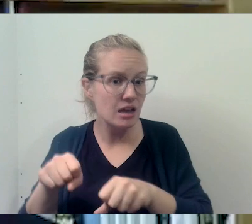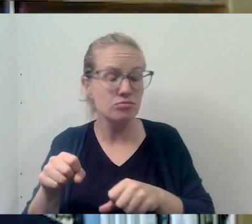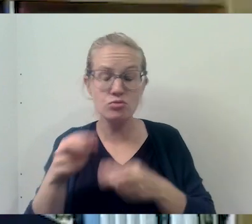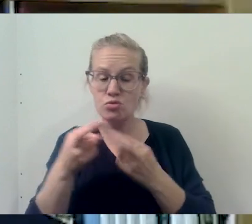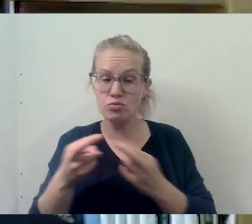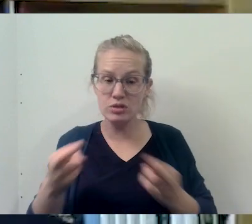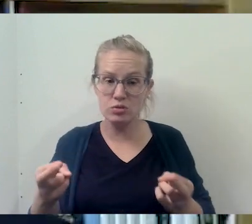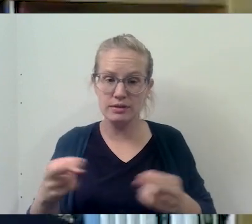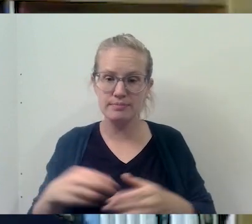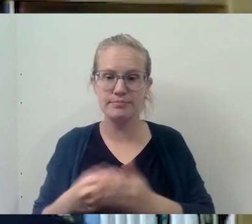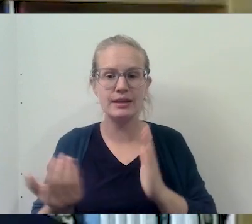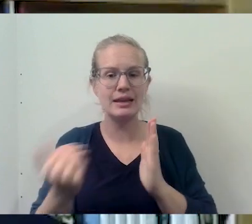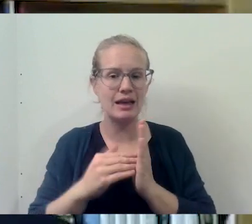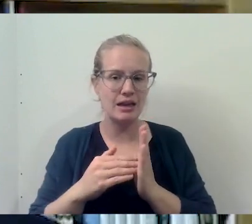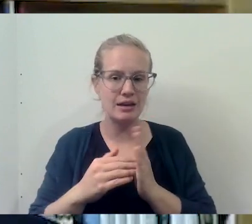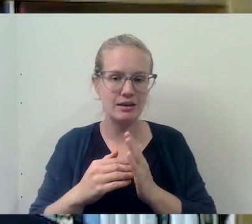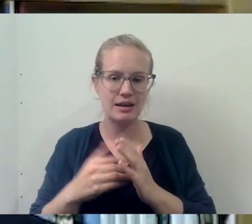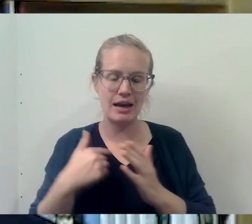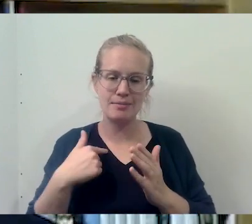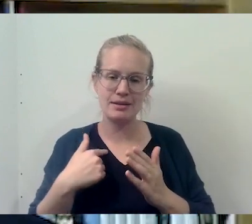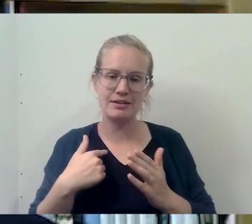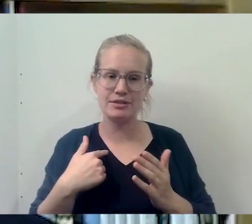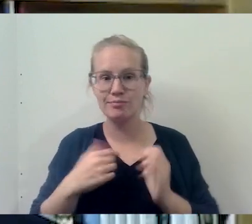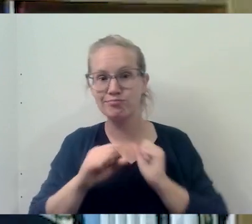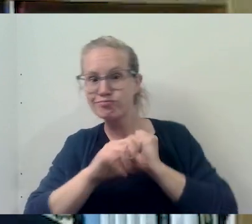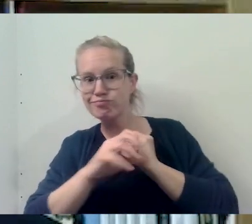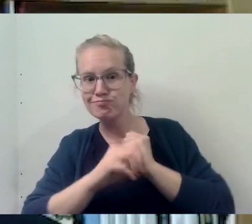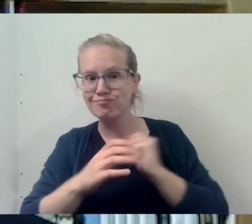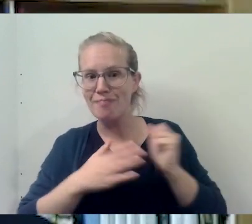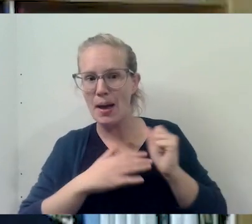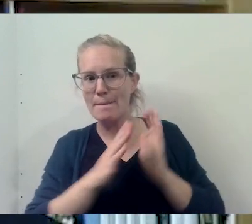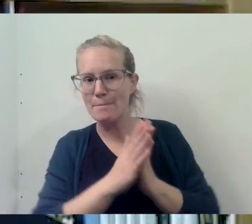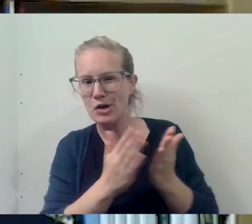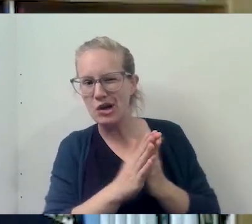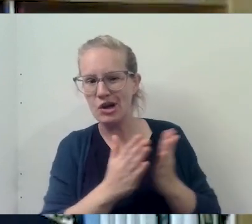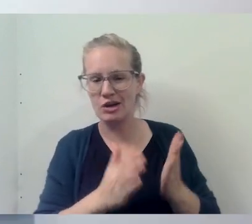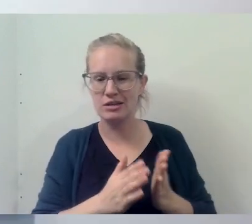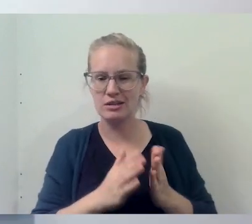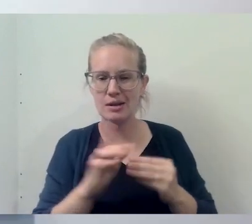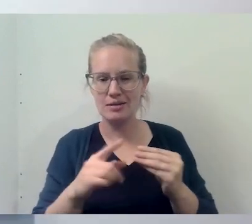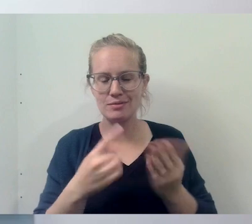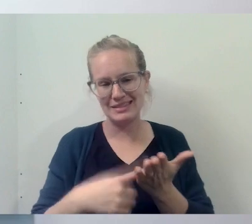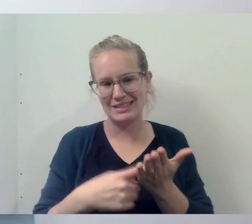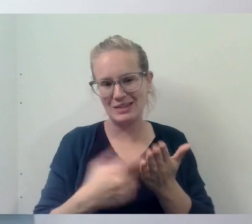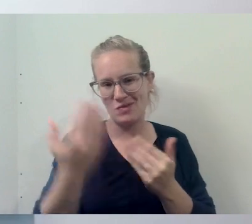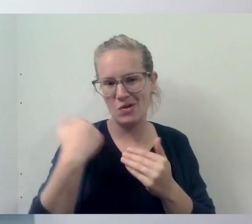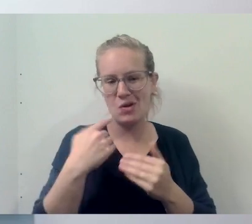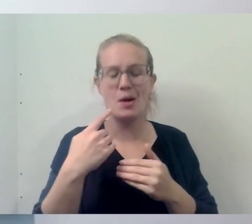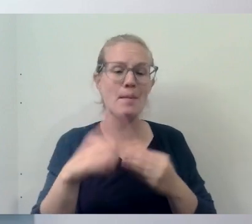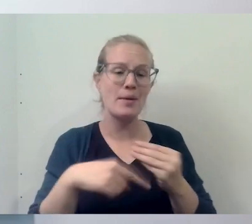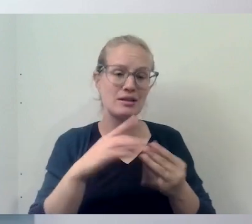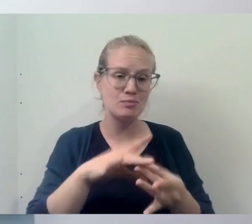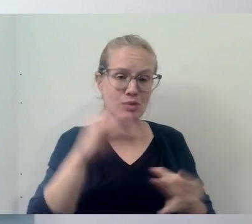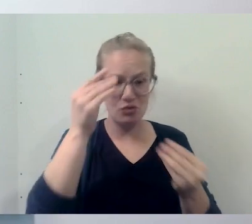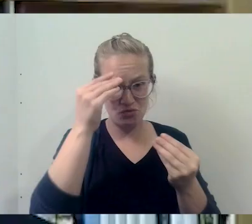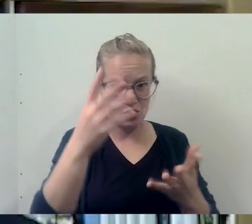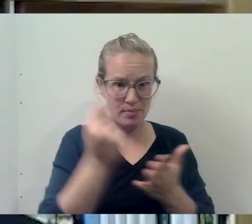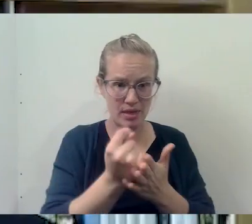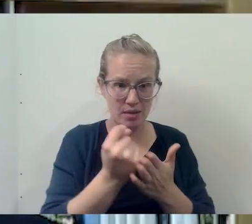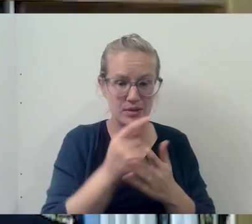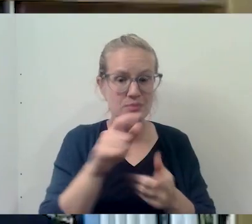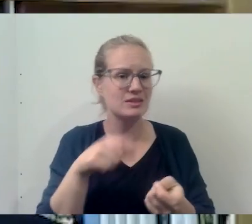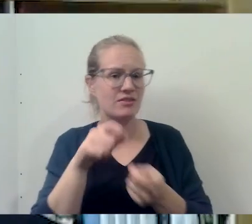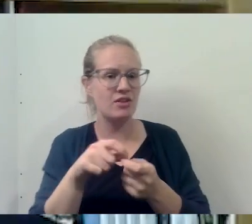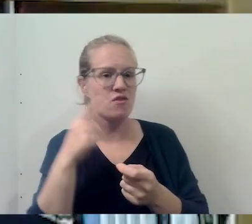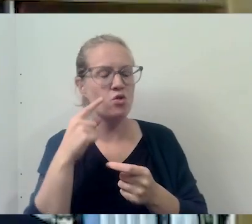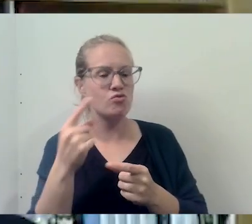resources. again, uh, I'm, I'm sort of shamelessly plugging my books, uh, that we talked about earlier about spiritually informed therapy, but particularly